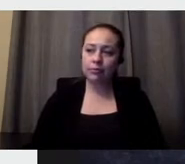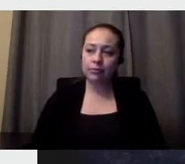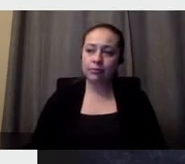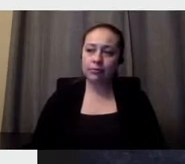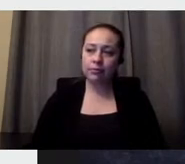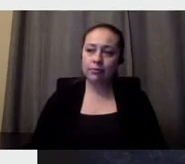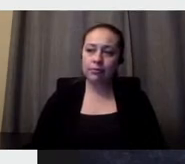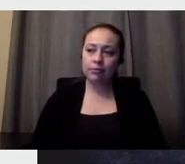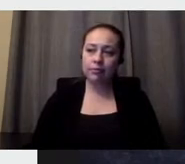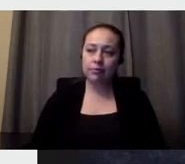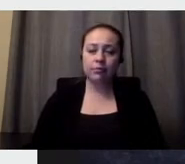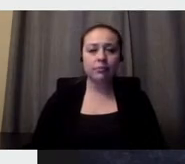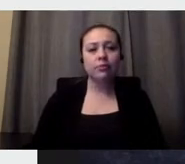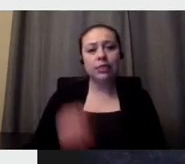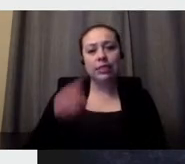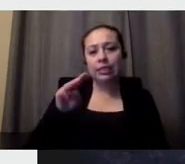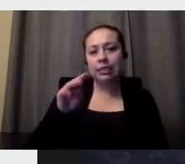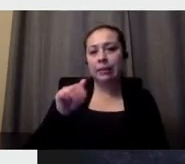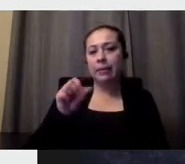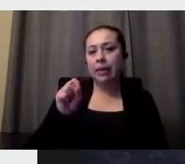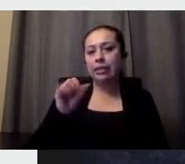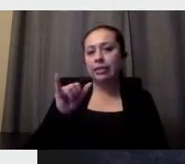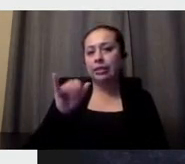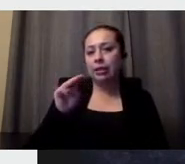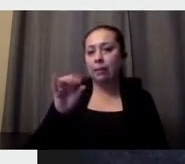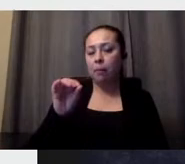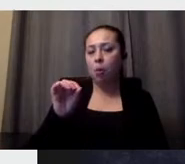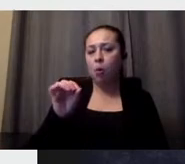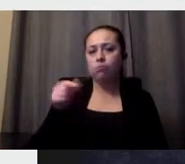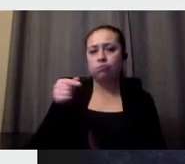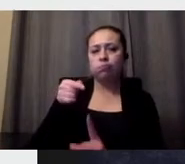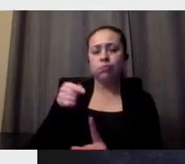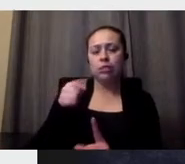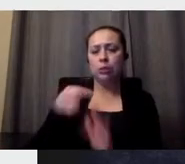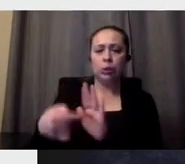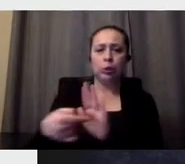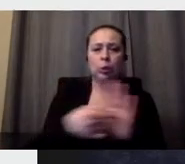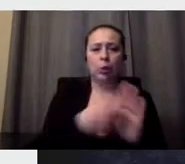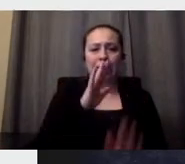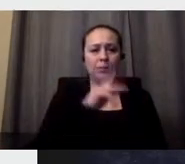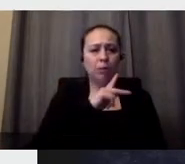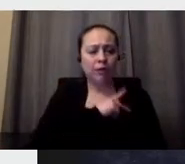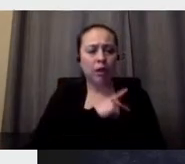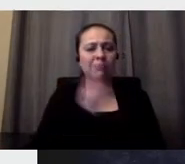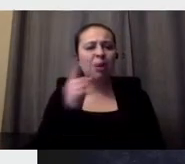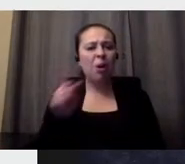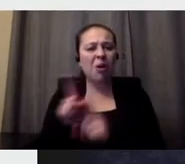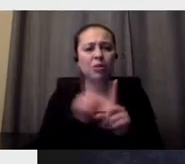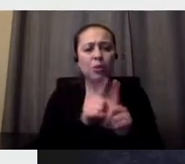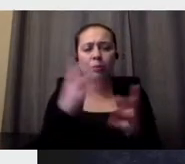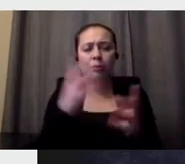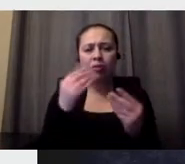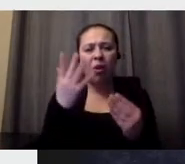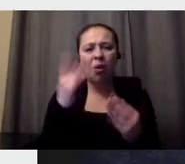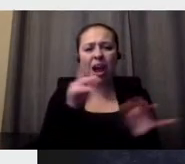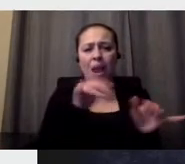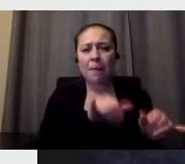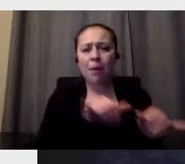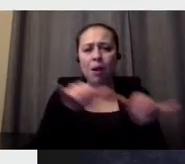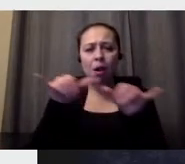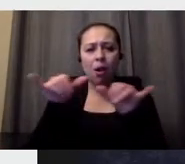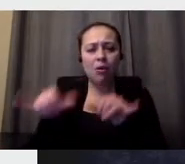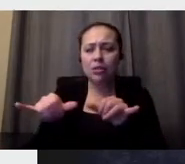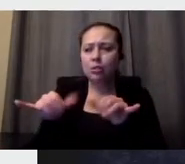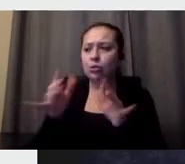Massimo liked to design. And this is beautiful. Because why? Because it has composition. And it's very